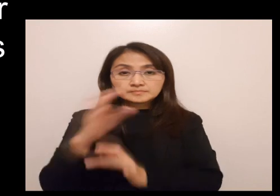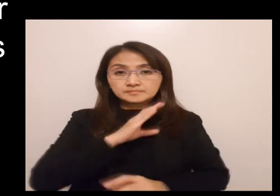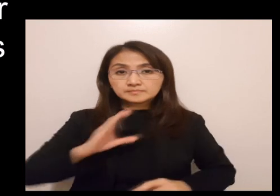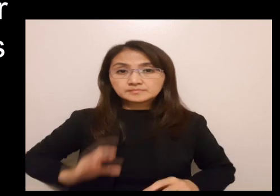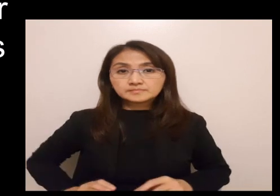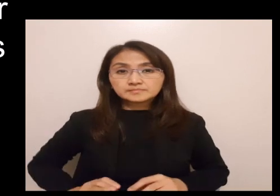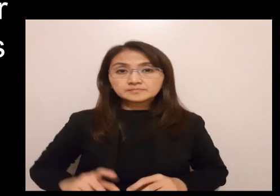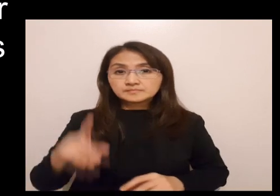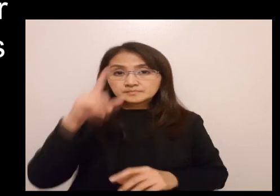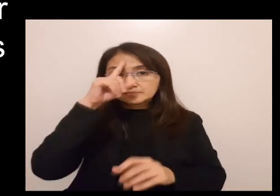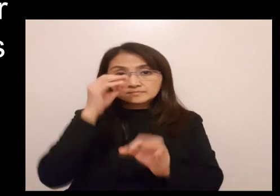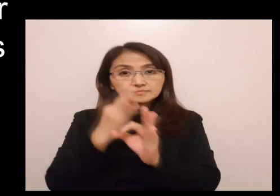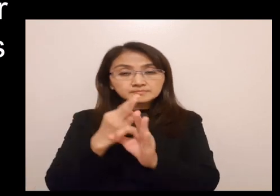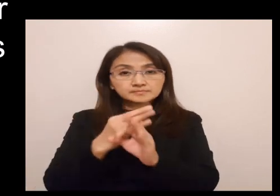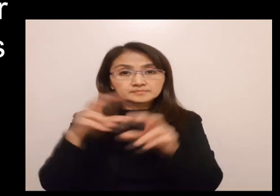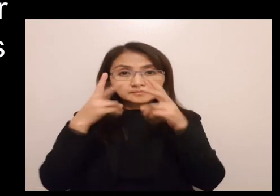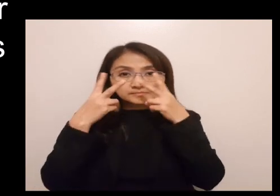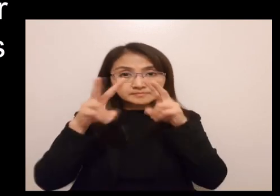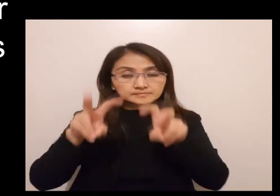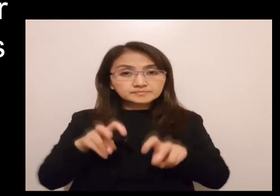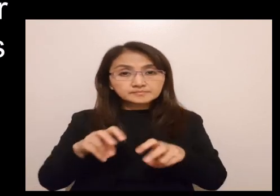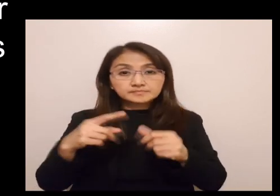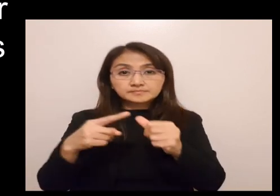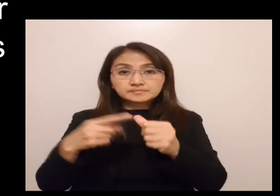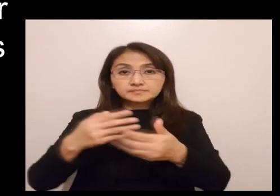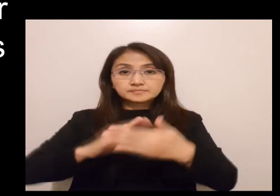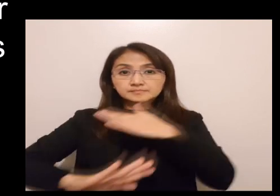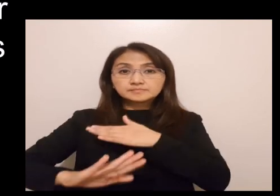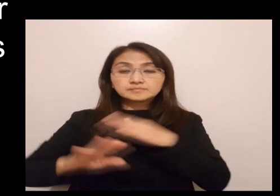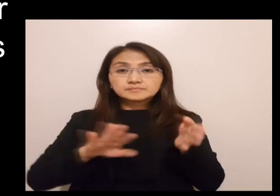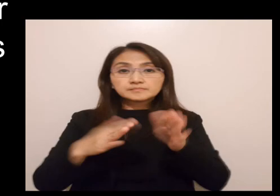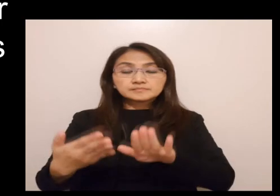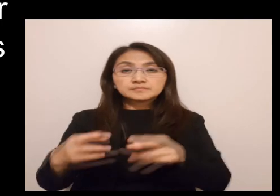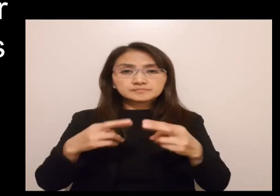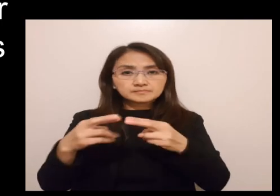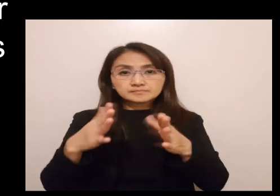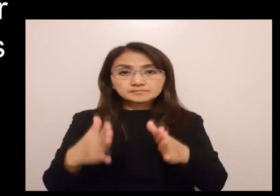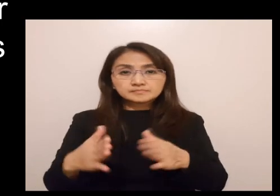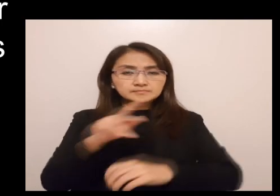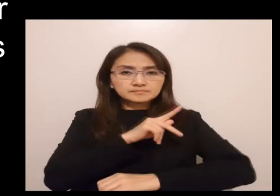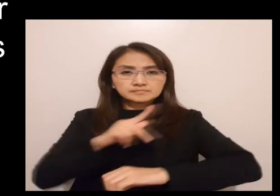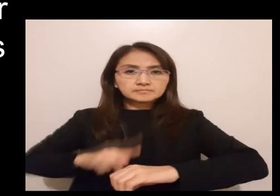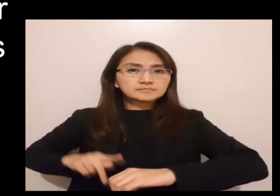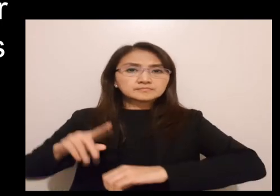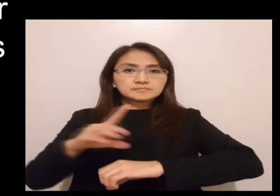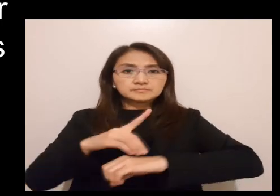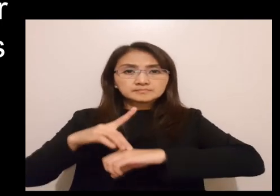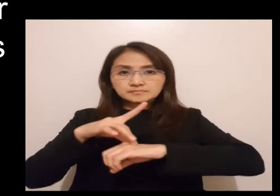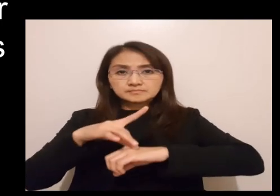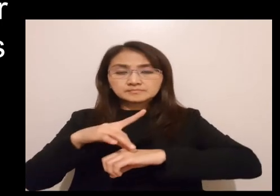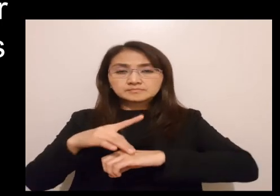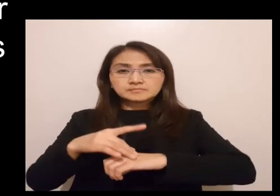Jesus Christ is the faithful witness, the firstborn of the dead, and ruler of the kings of the earth.